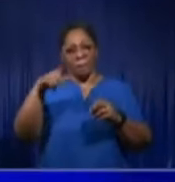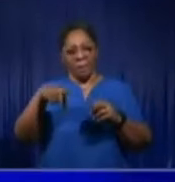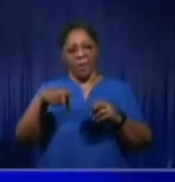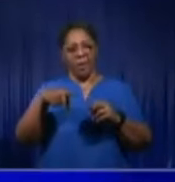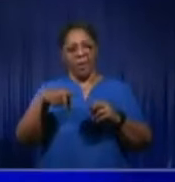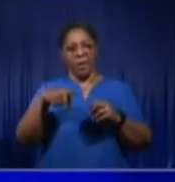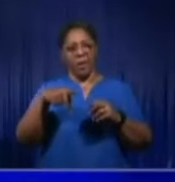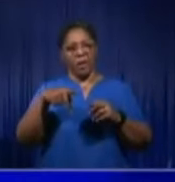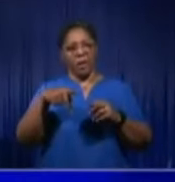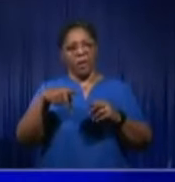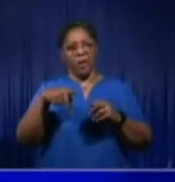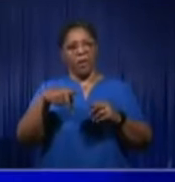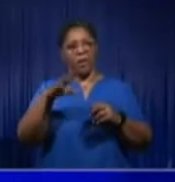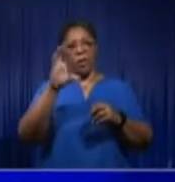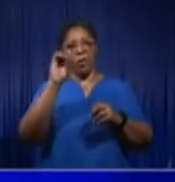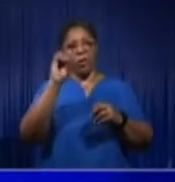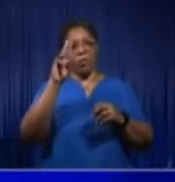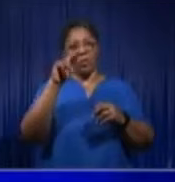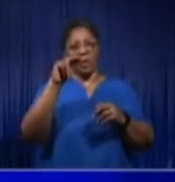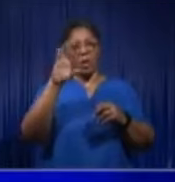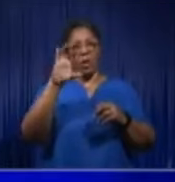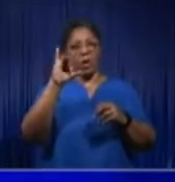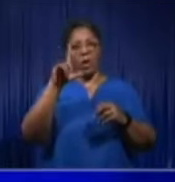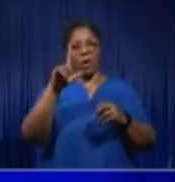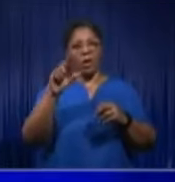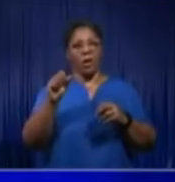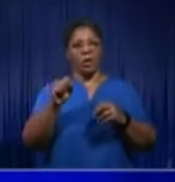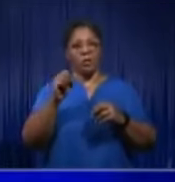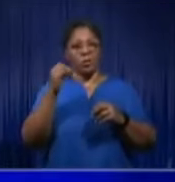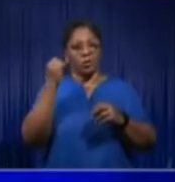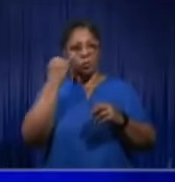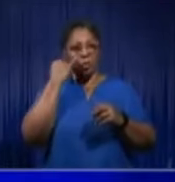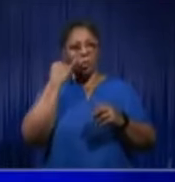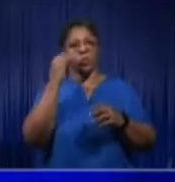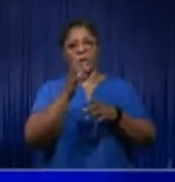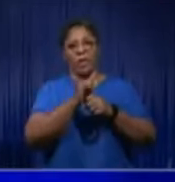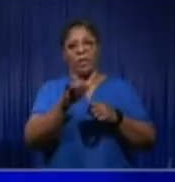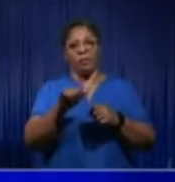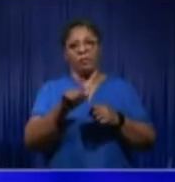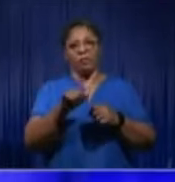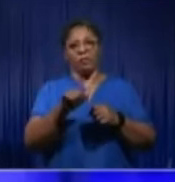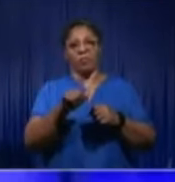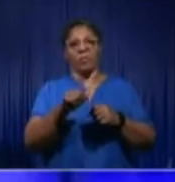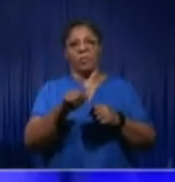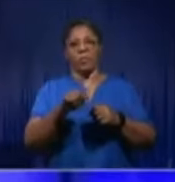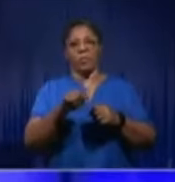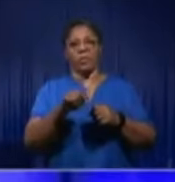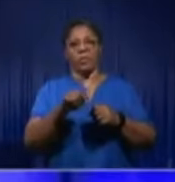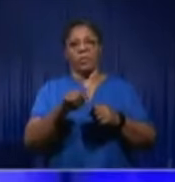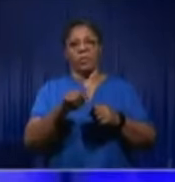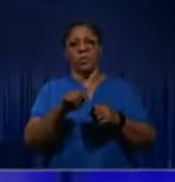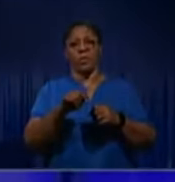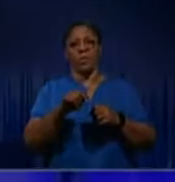There are extraneous circumstances that we know that. So, no two PNP councillors deserted the council. Thank you so much. Giovanni